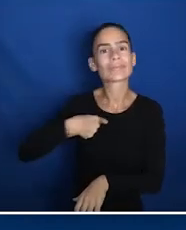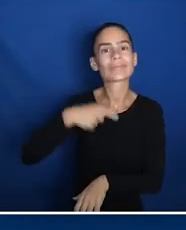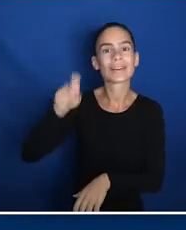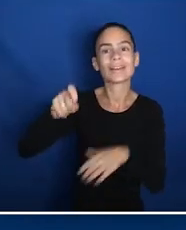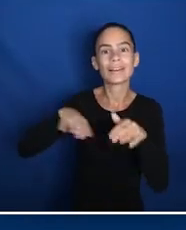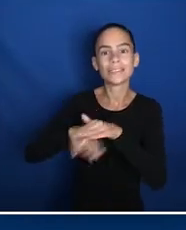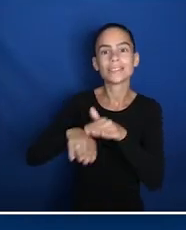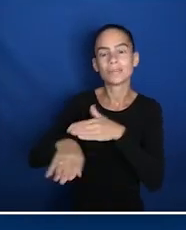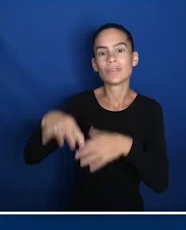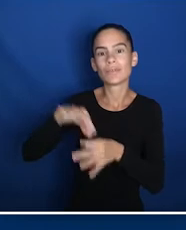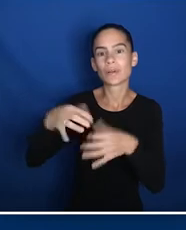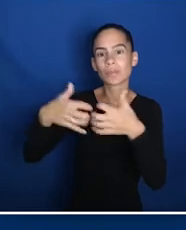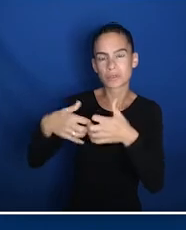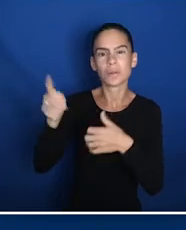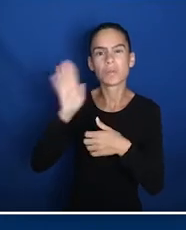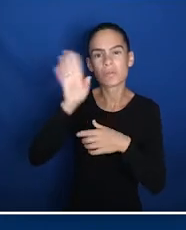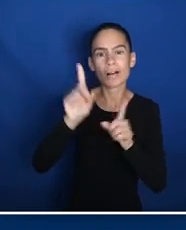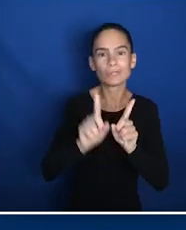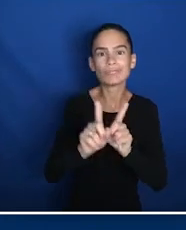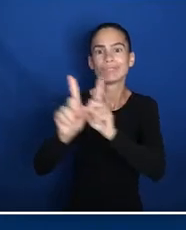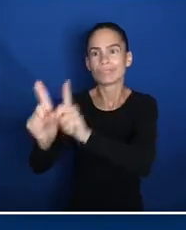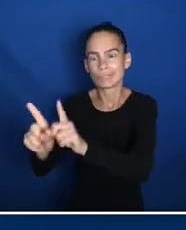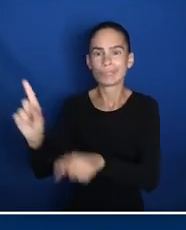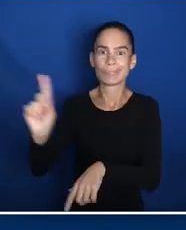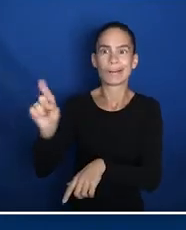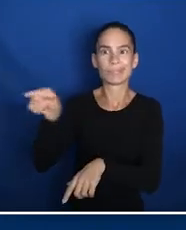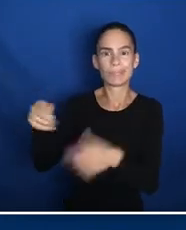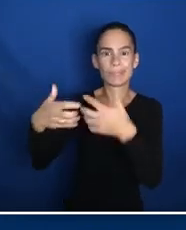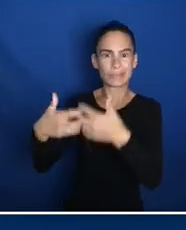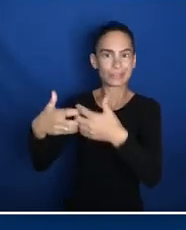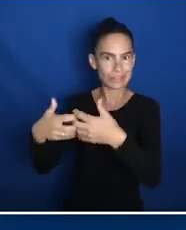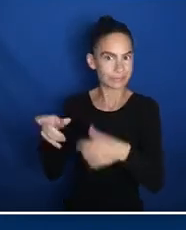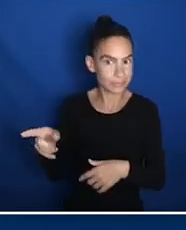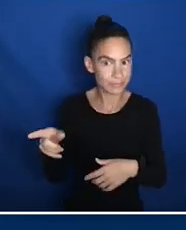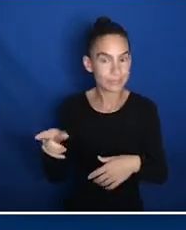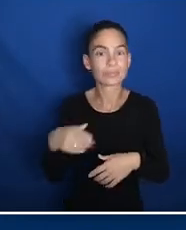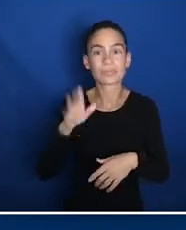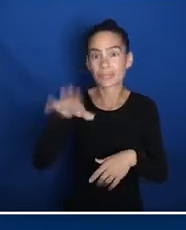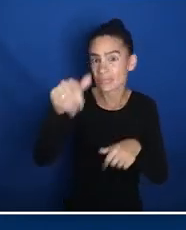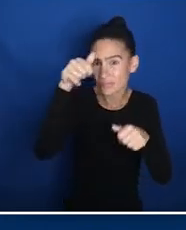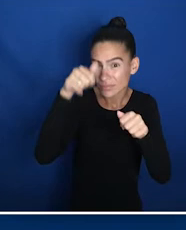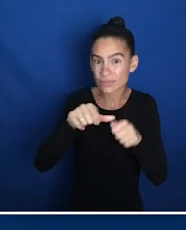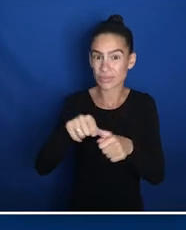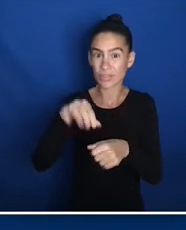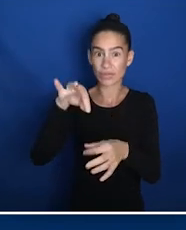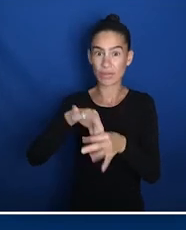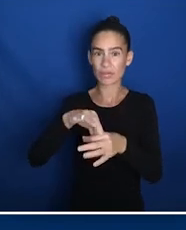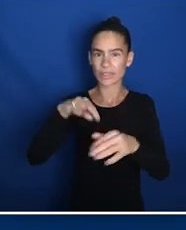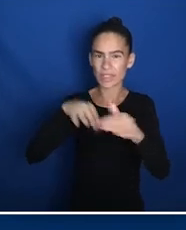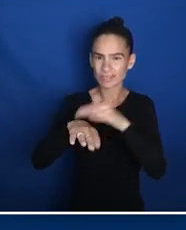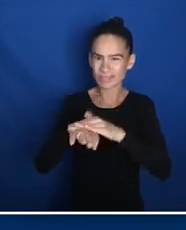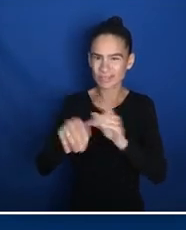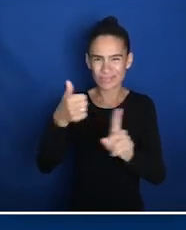use an accessible voting machine, and they should direct you to an available option. Remember, voting accessibility is